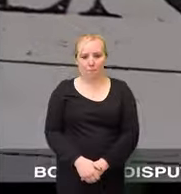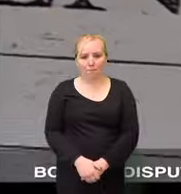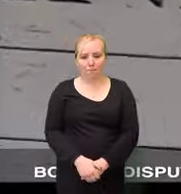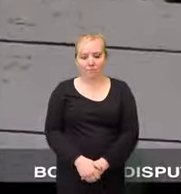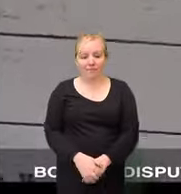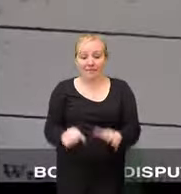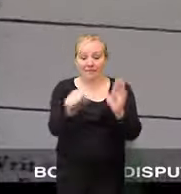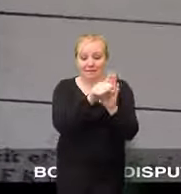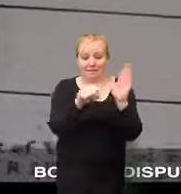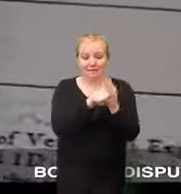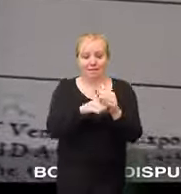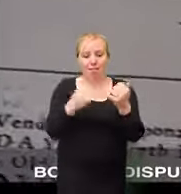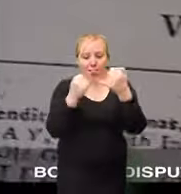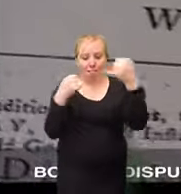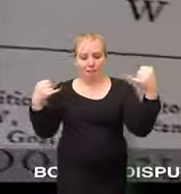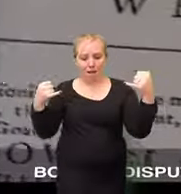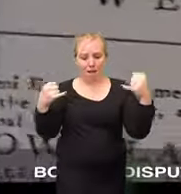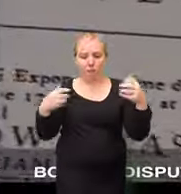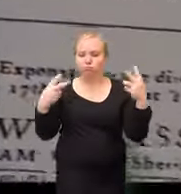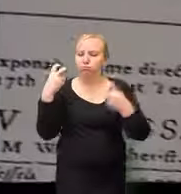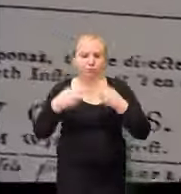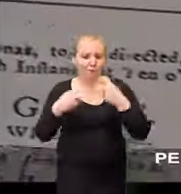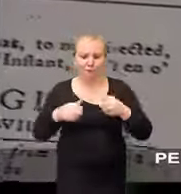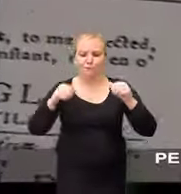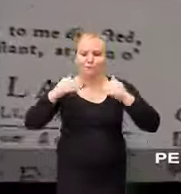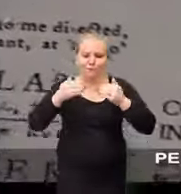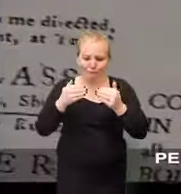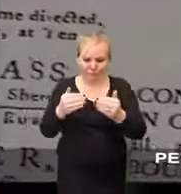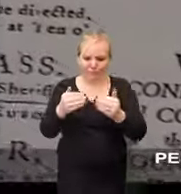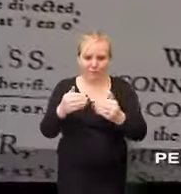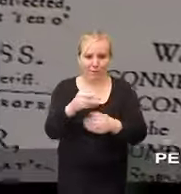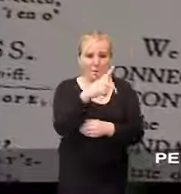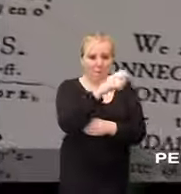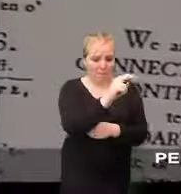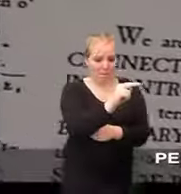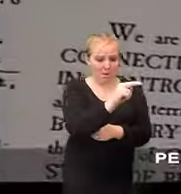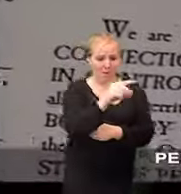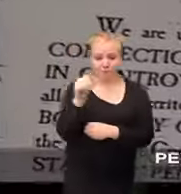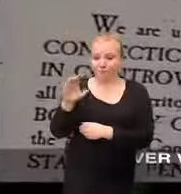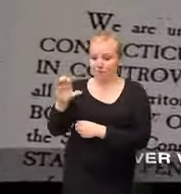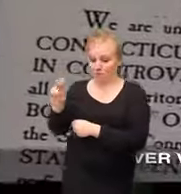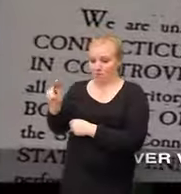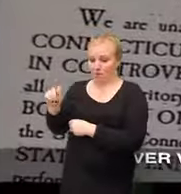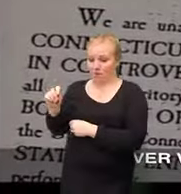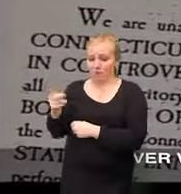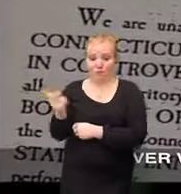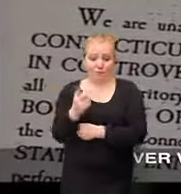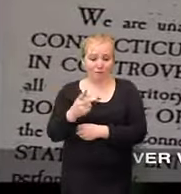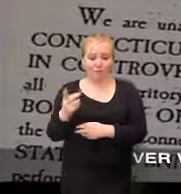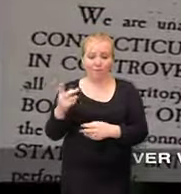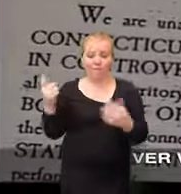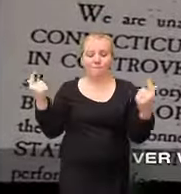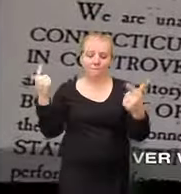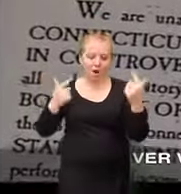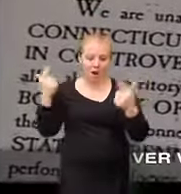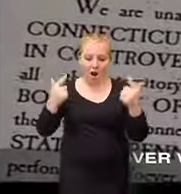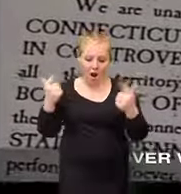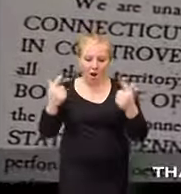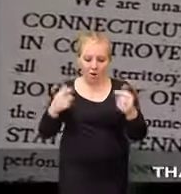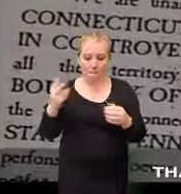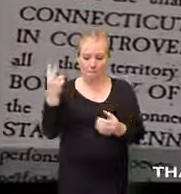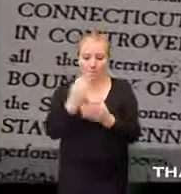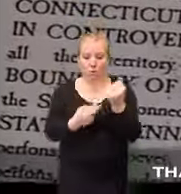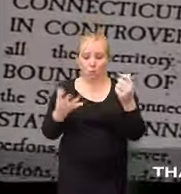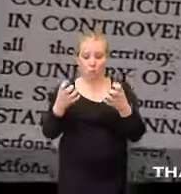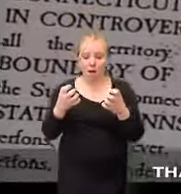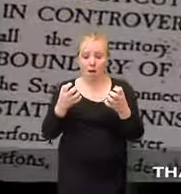border disputes smolder between the states Pennsylvania is fighting with Connecticut over which state will control land to